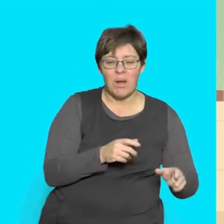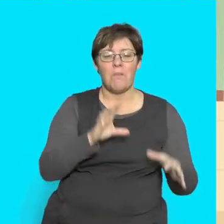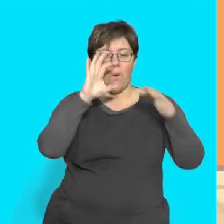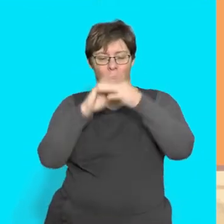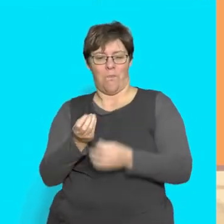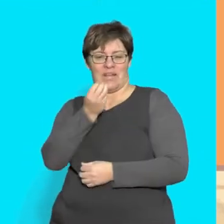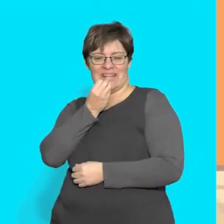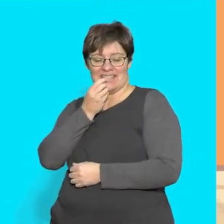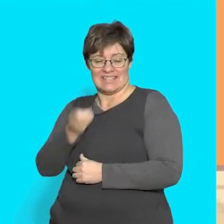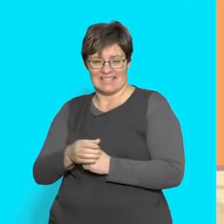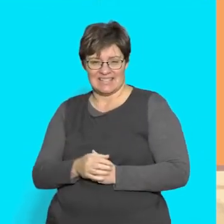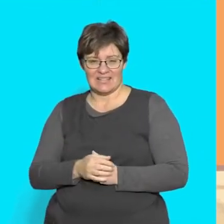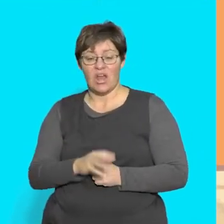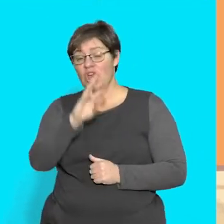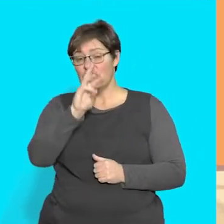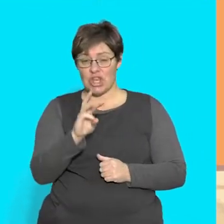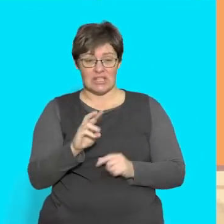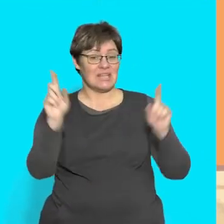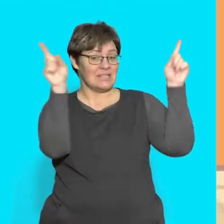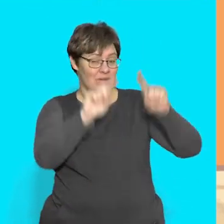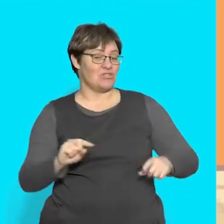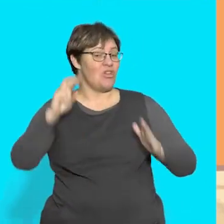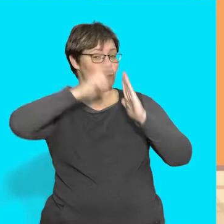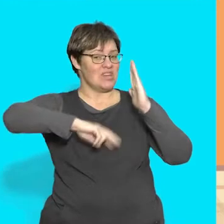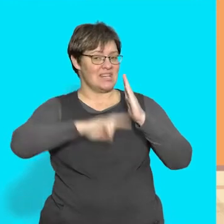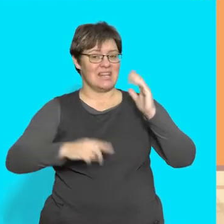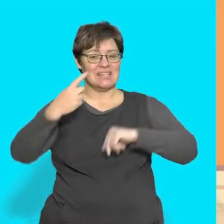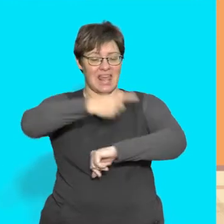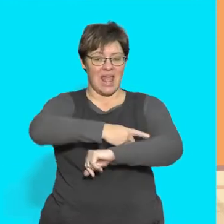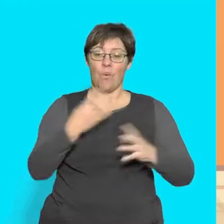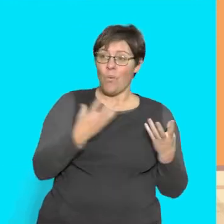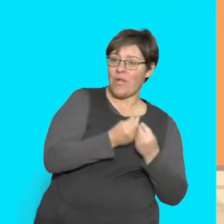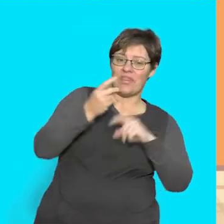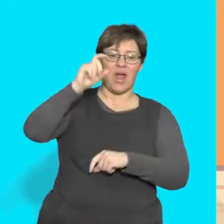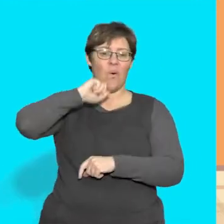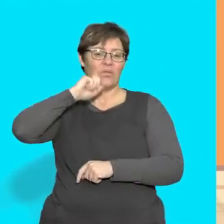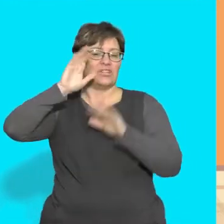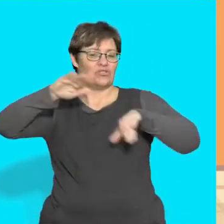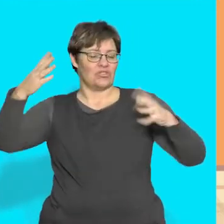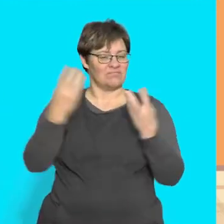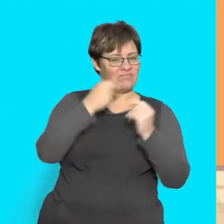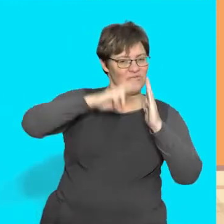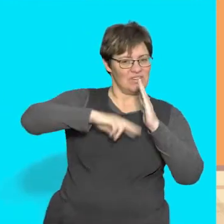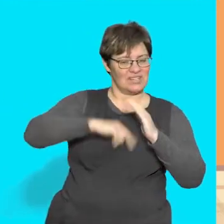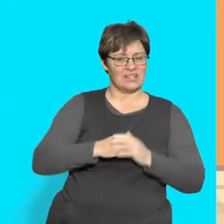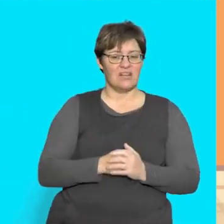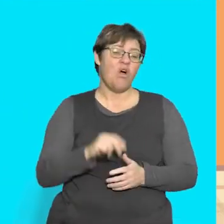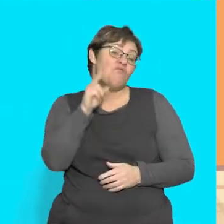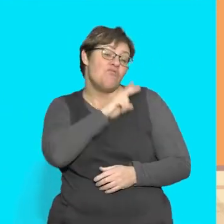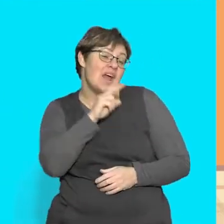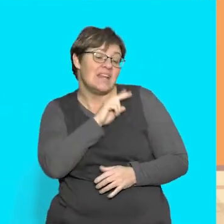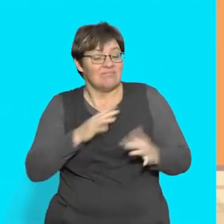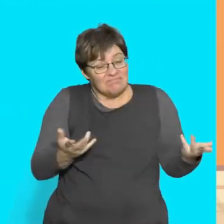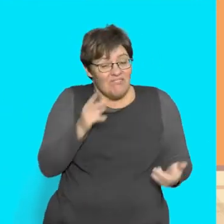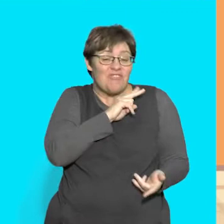at home Thursday is a special reading day with the older children Fridays are, well, Fridays